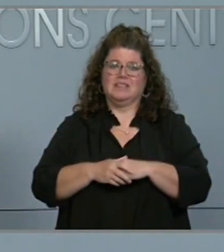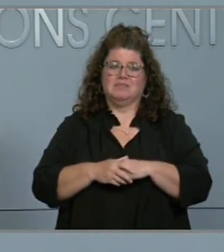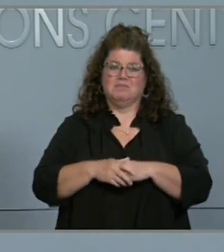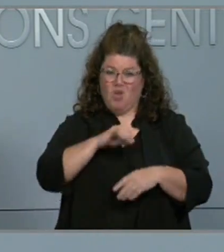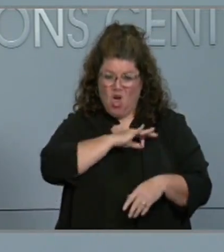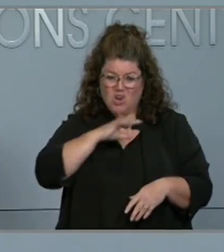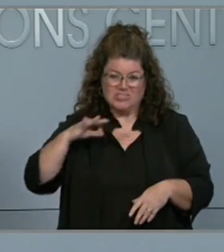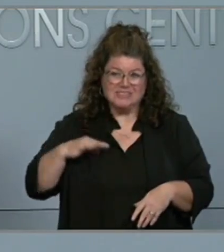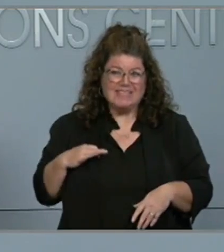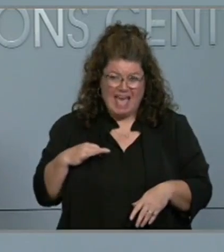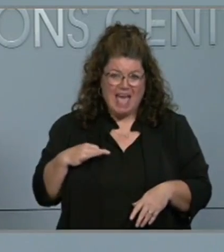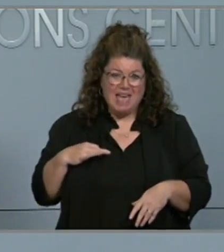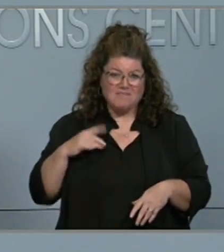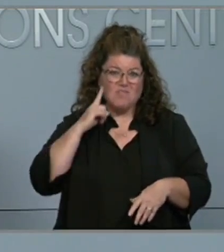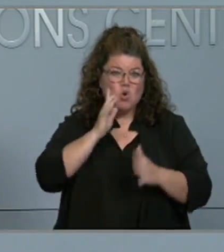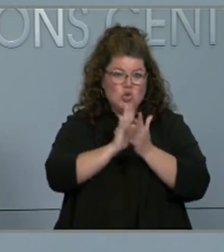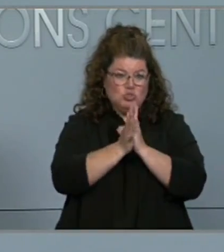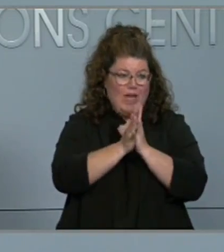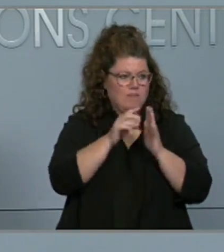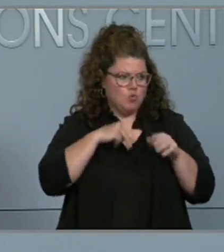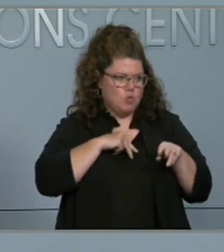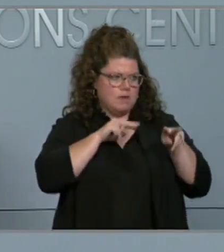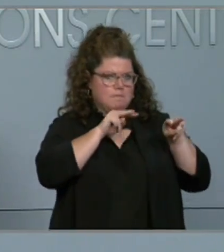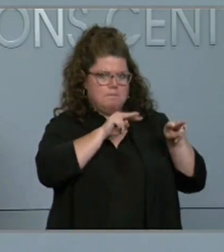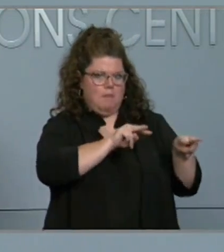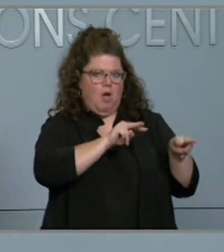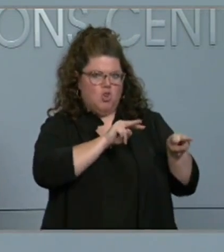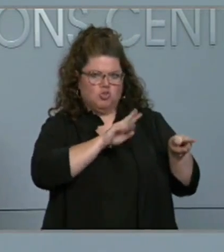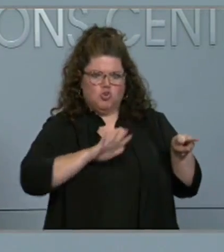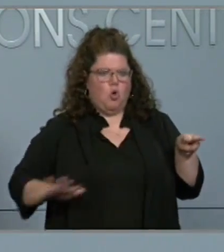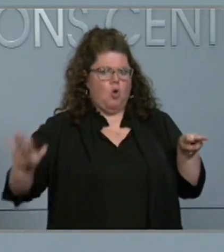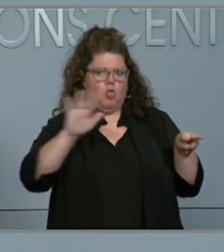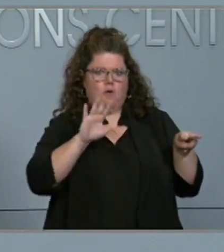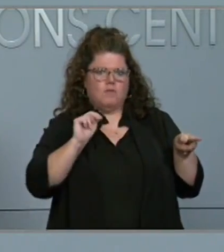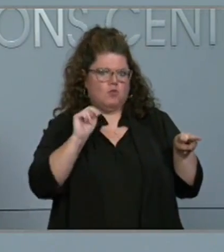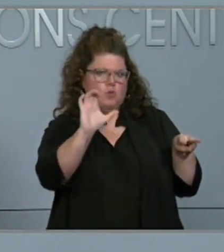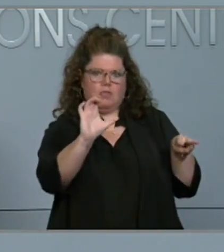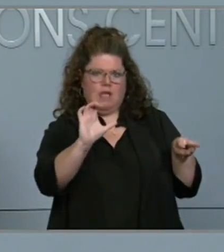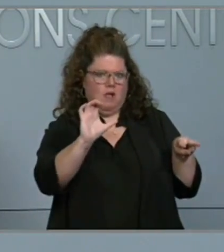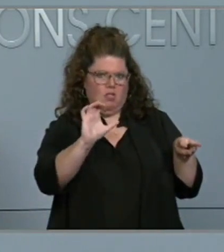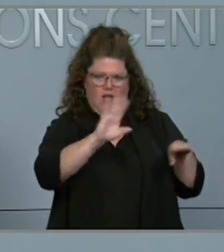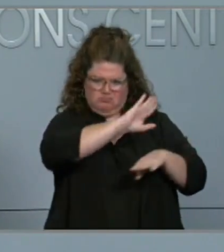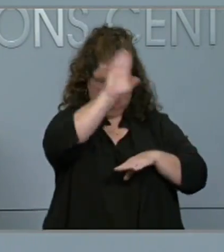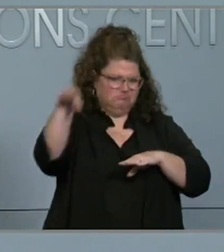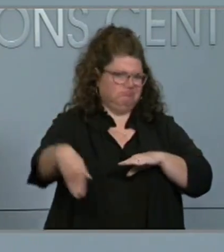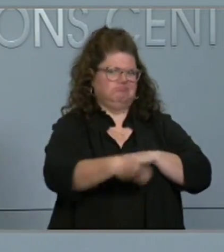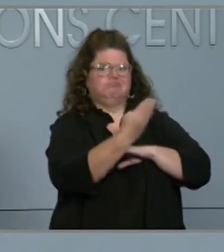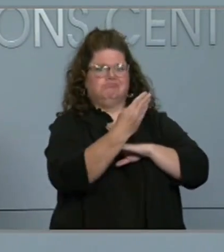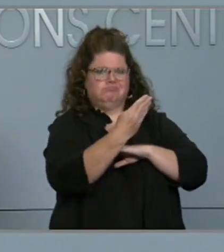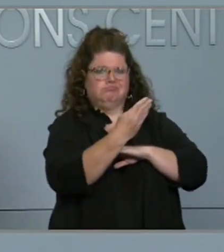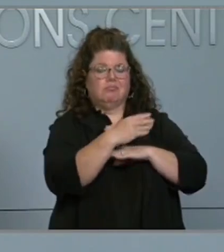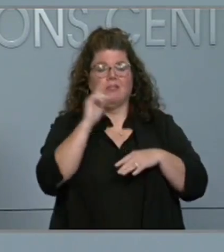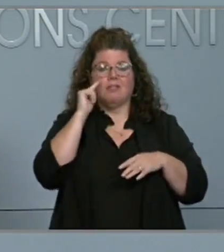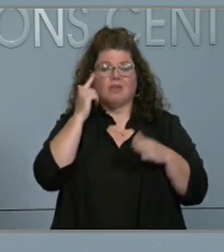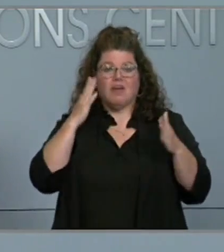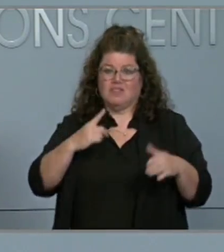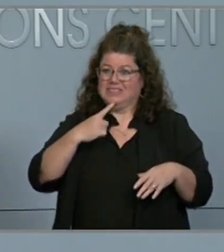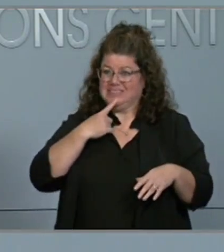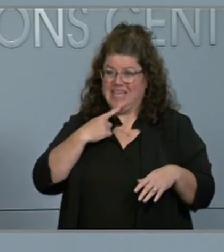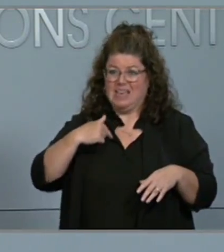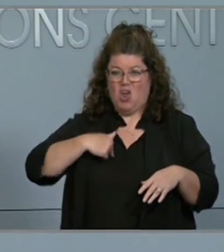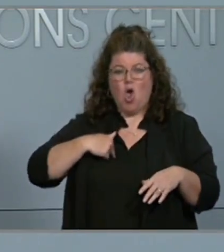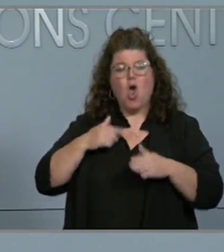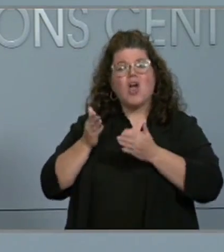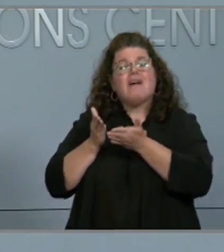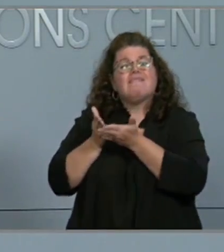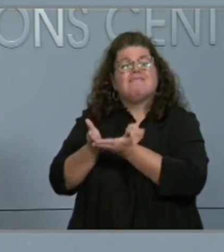operations centers continue to monitor traffic conditions across our state 24-7. As you heard, governor, all of our North Carolina ferry